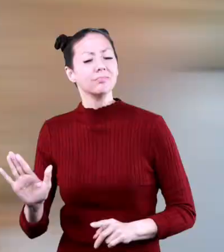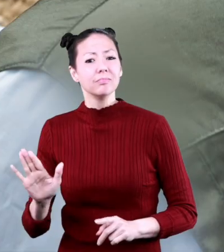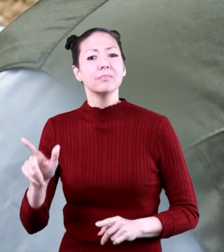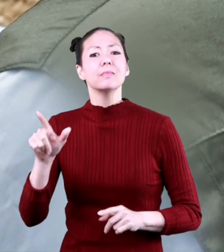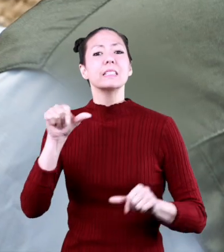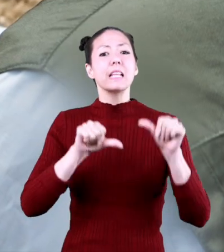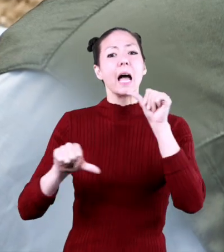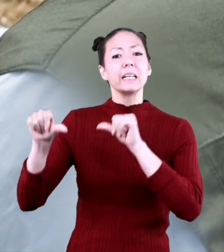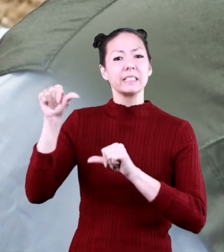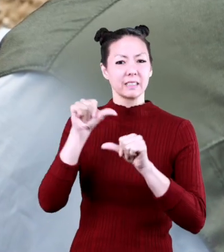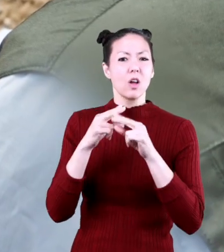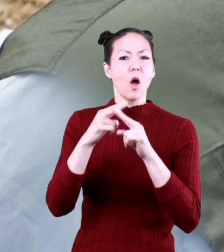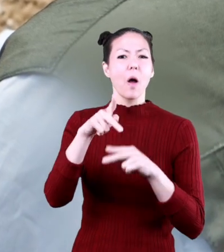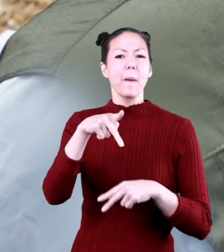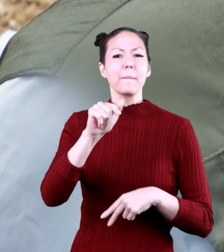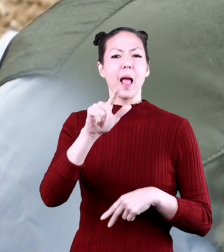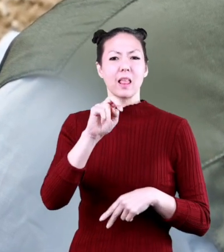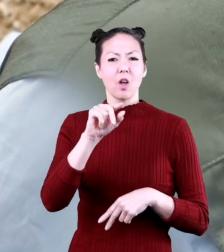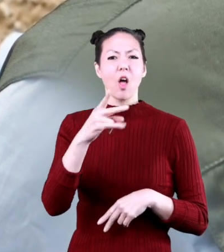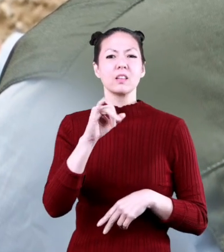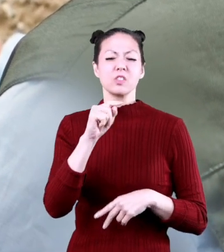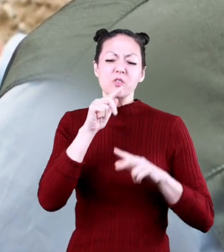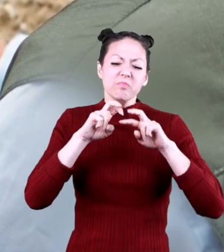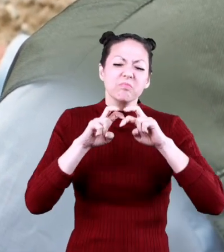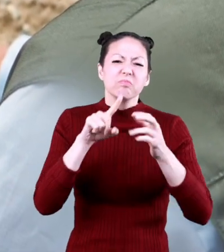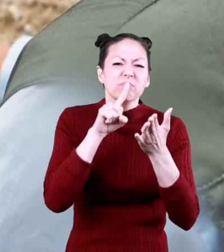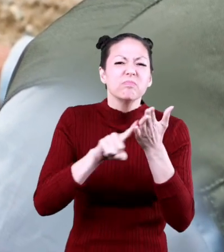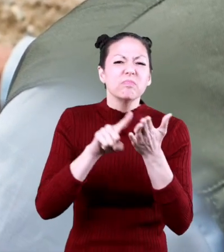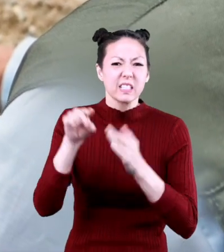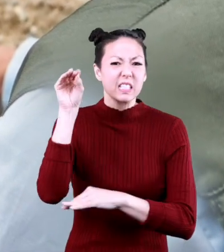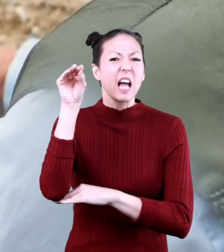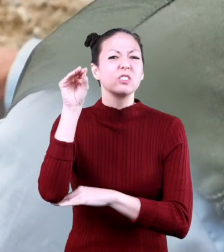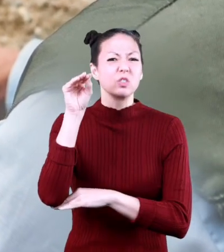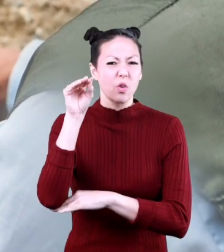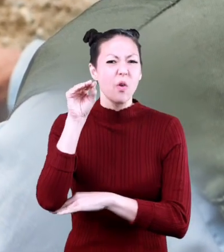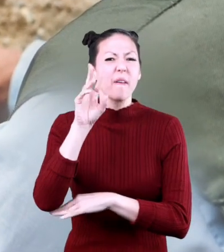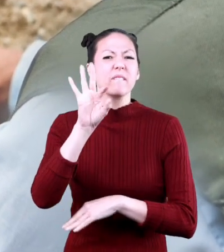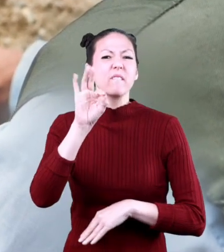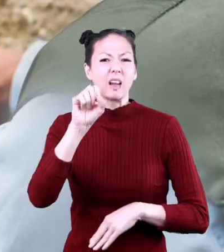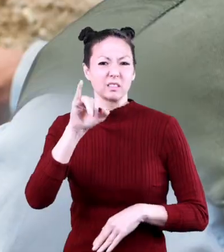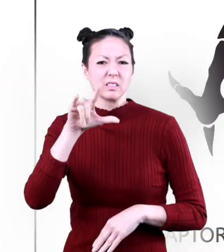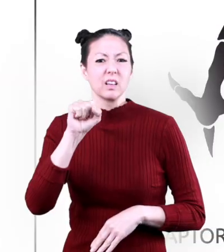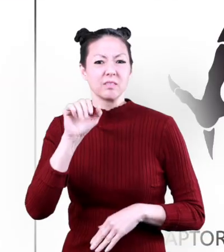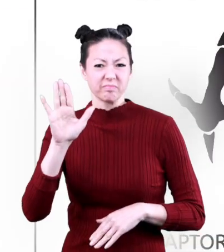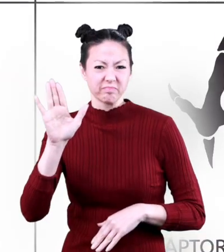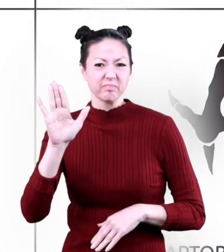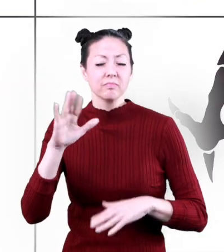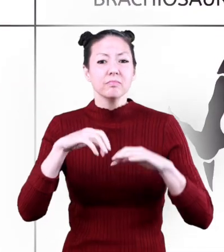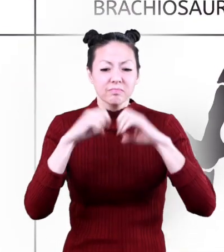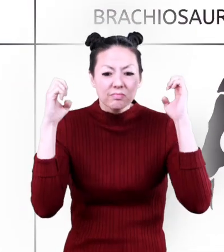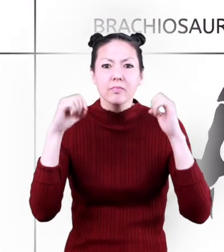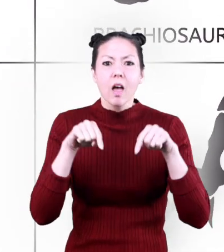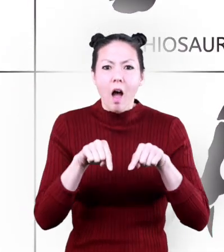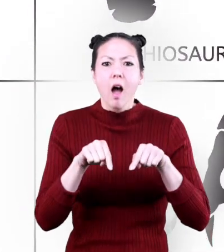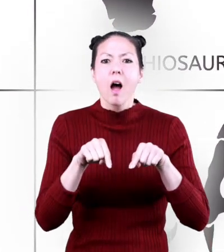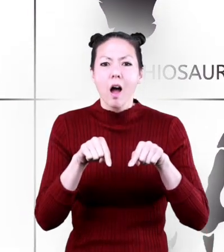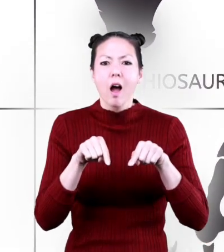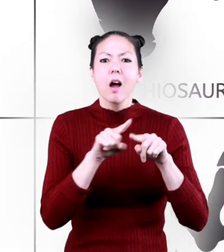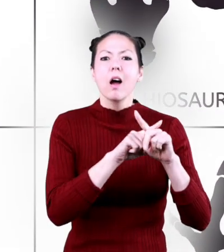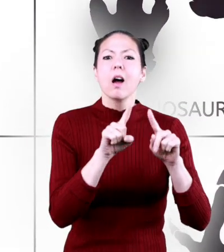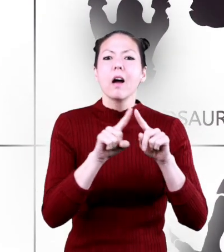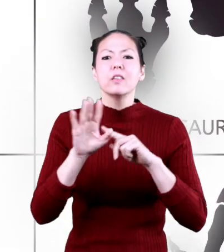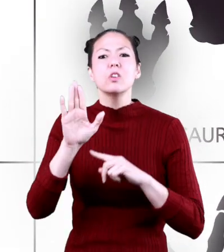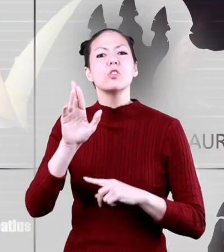special scientists called paleontologists study dinosaur fossils and have helped create some general